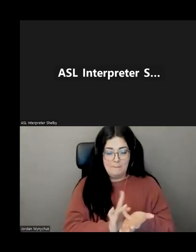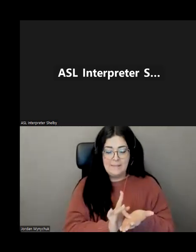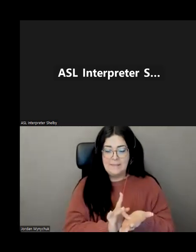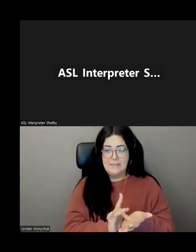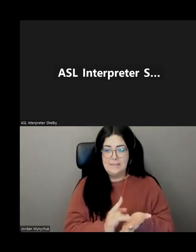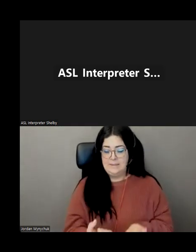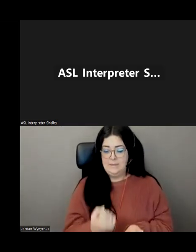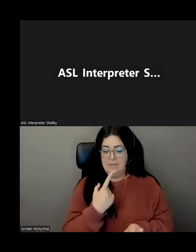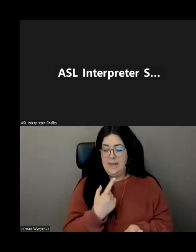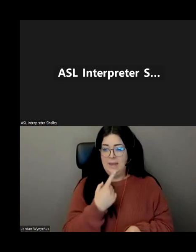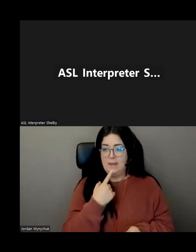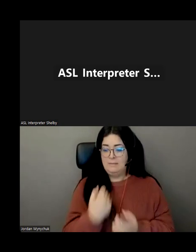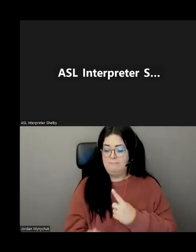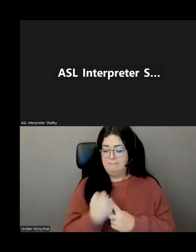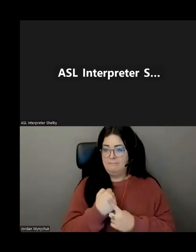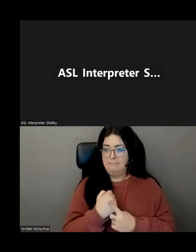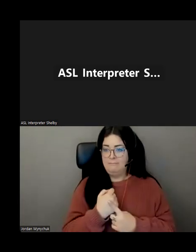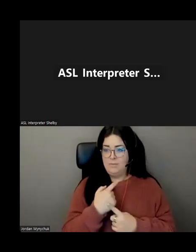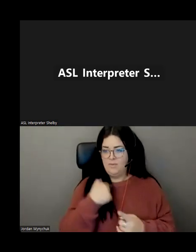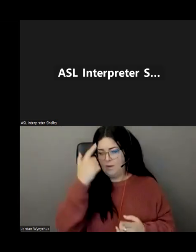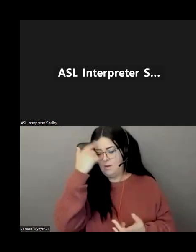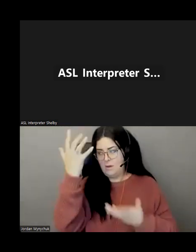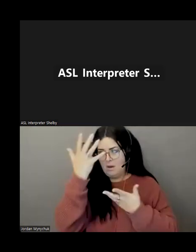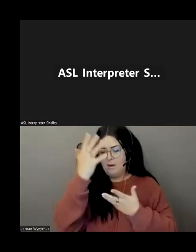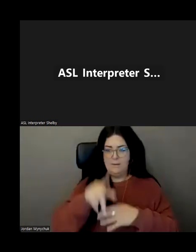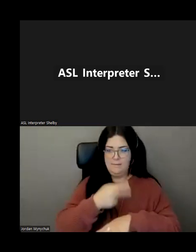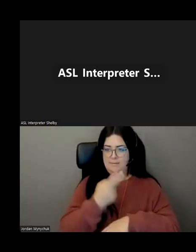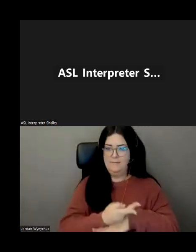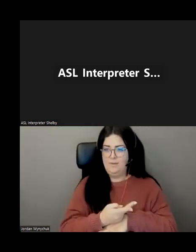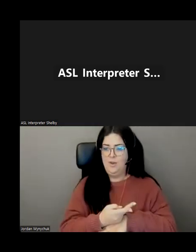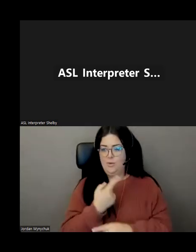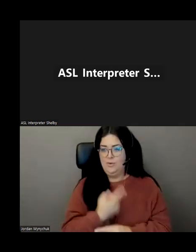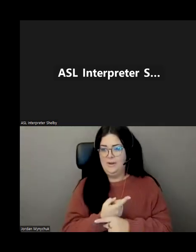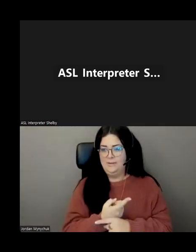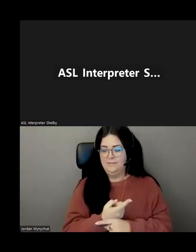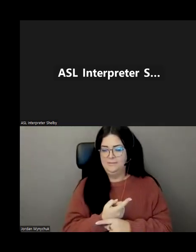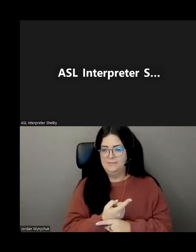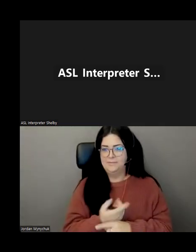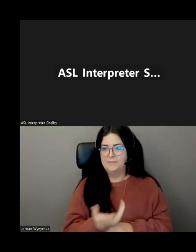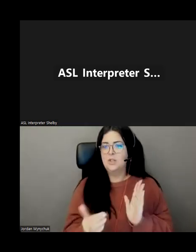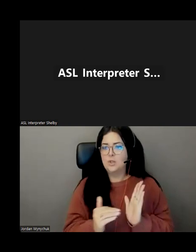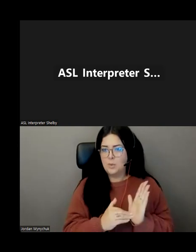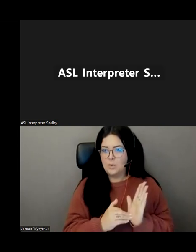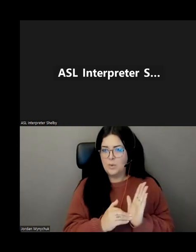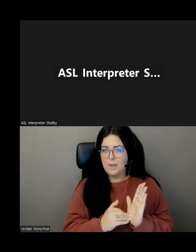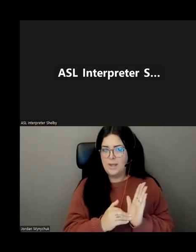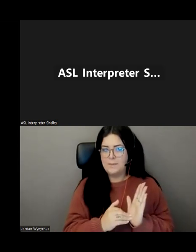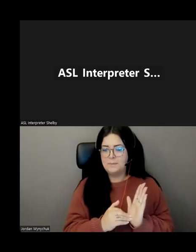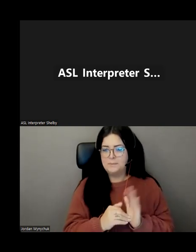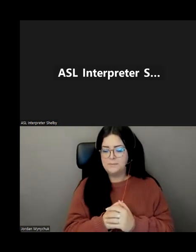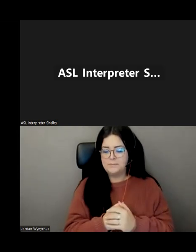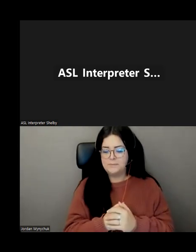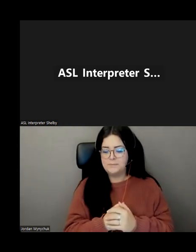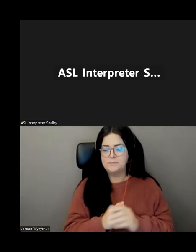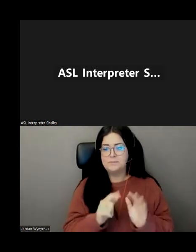and that was one of the six factors that do that can cause fall so i just wanted to just elaborate onto that one a little bit that